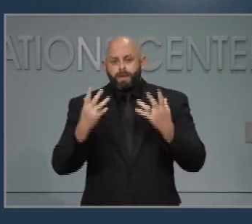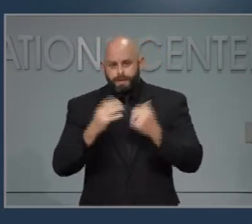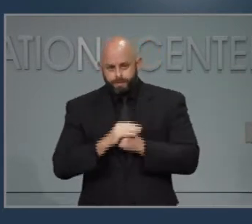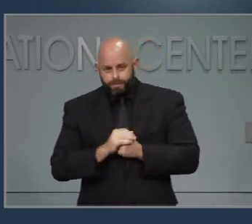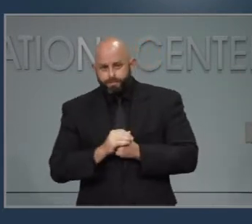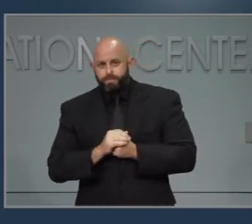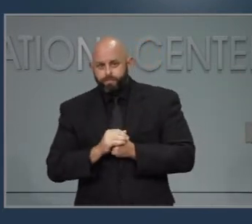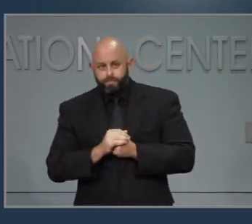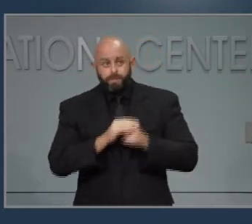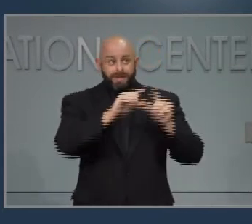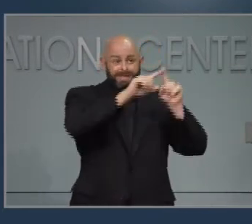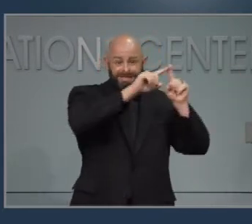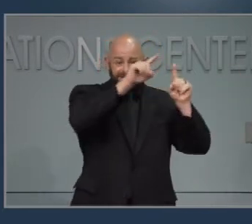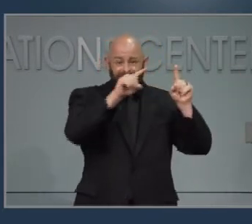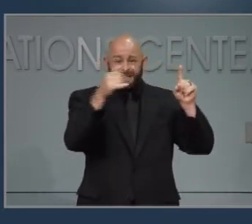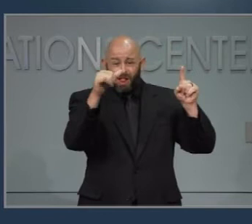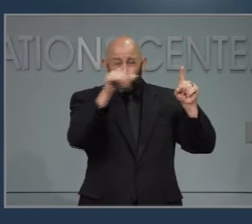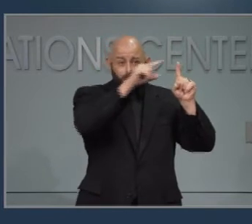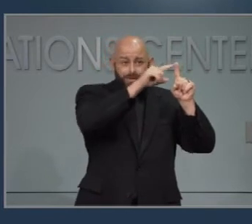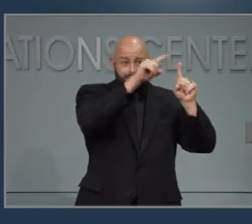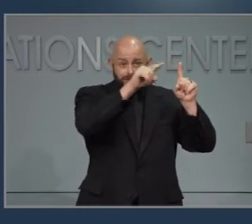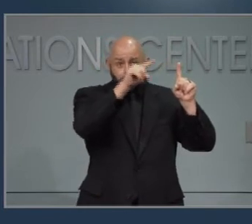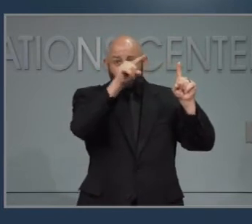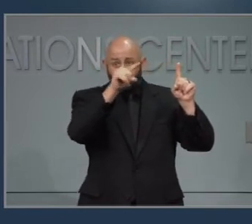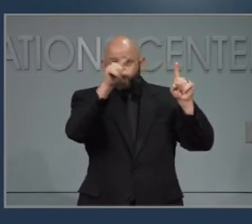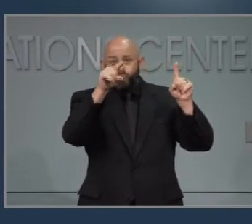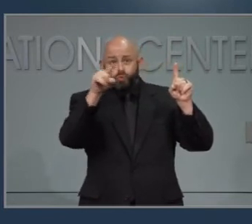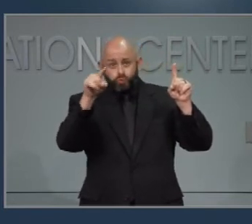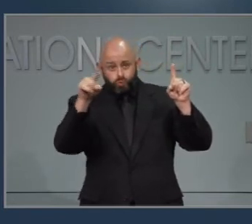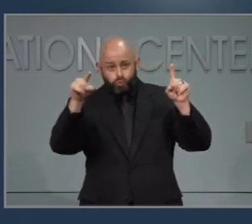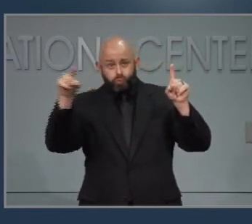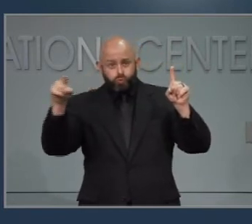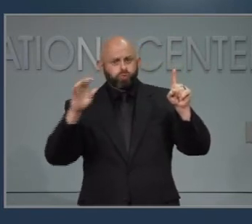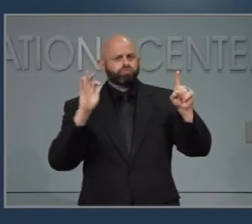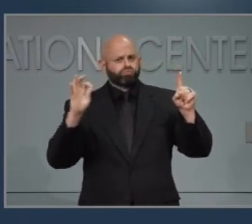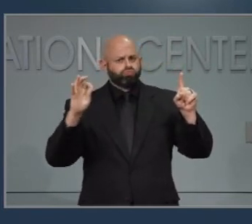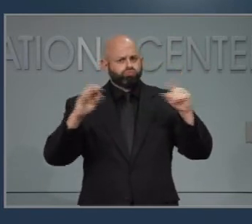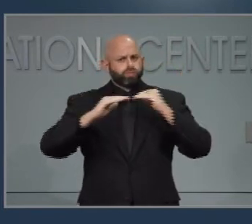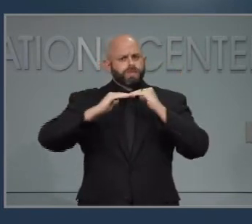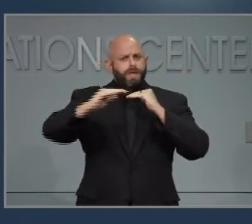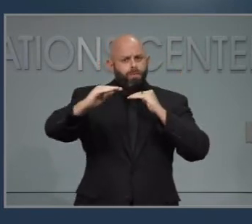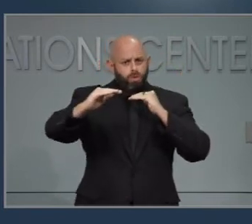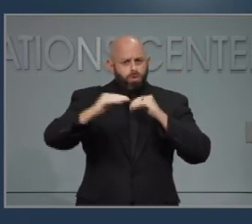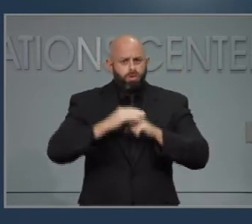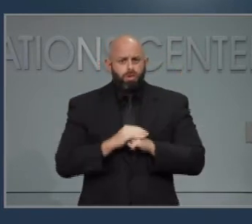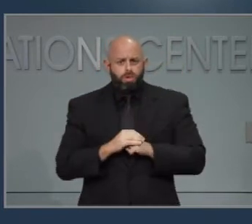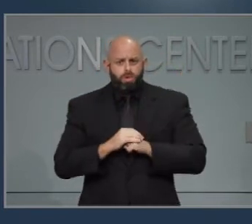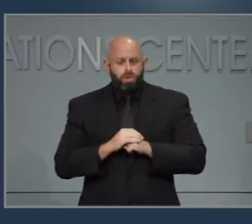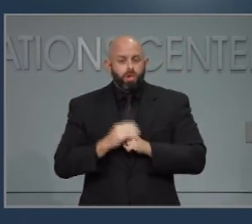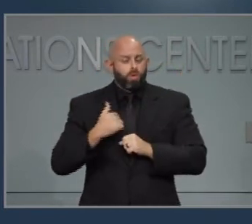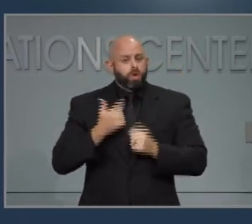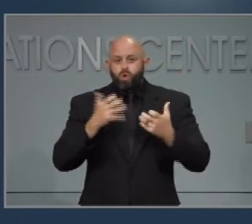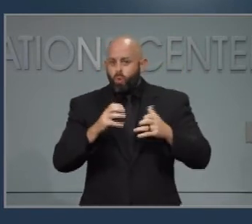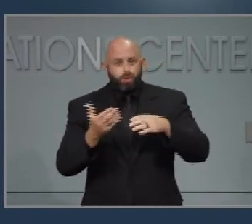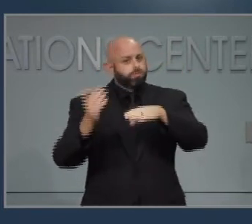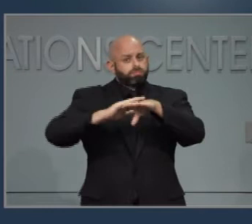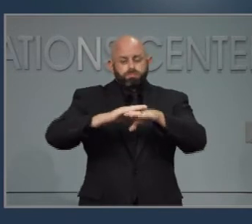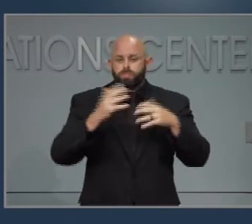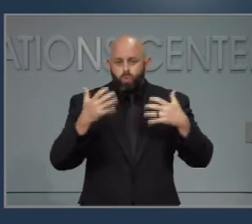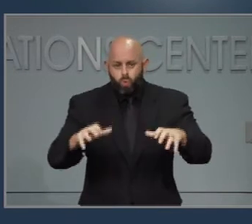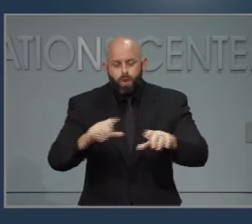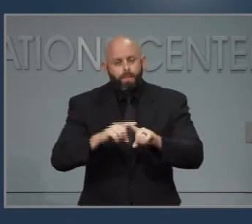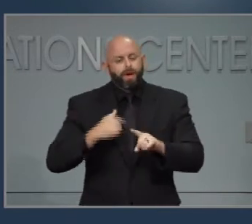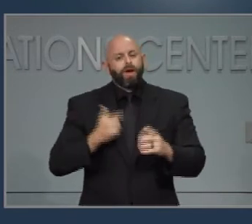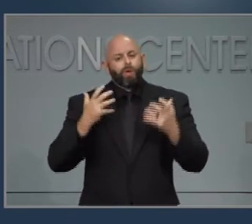can see that that percent of total tests that are positive has remained stable. While stability is a positive sign, I still want to see these